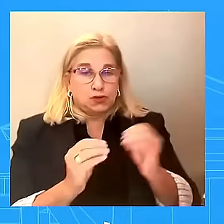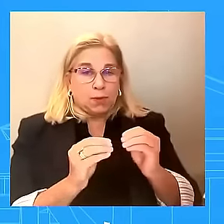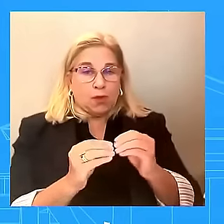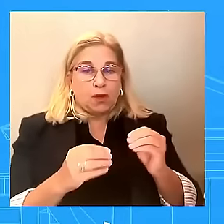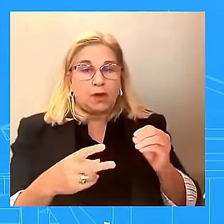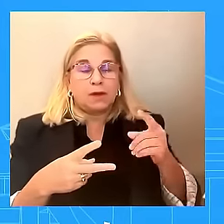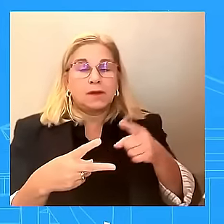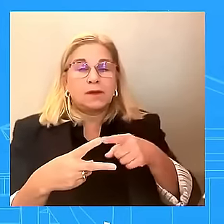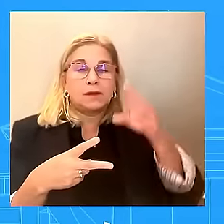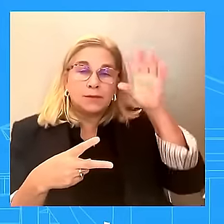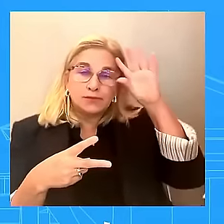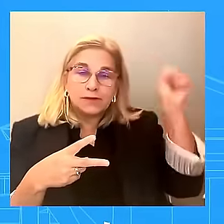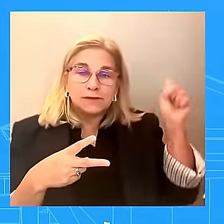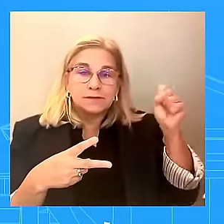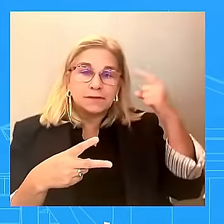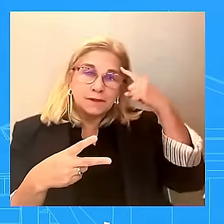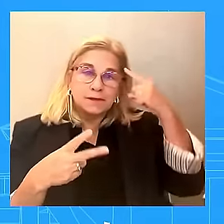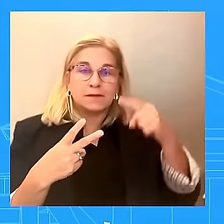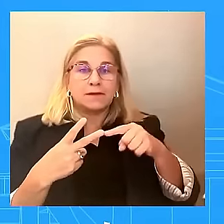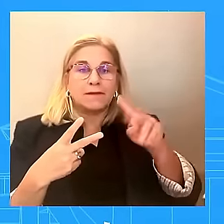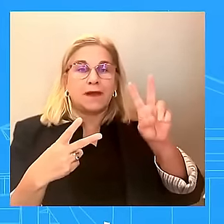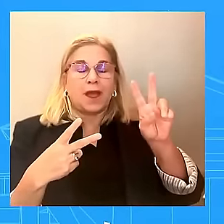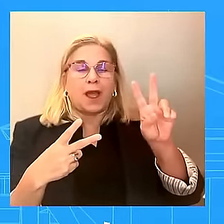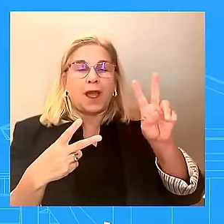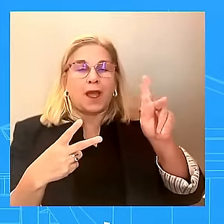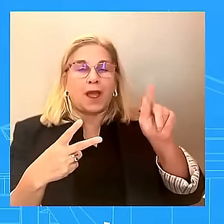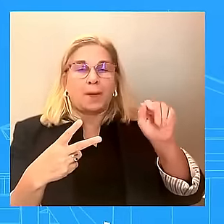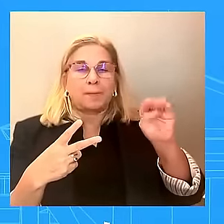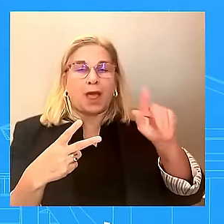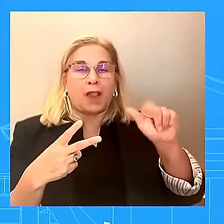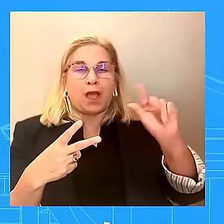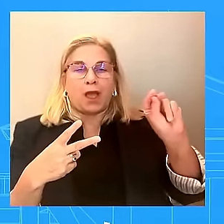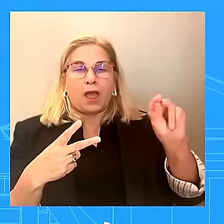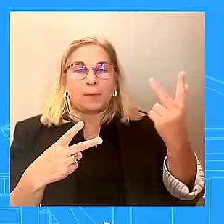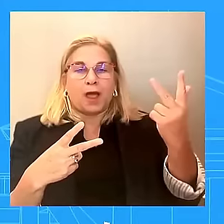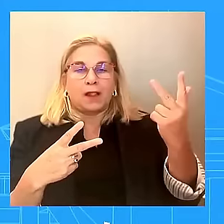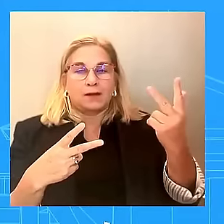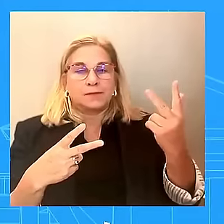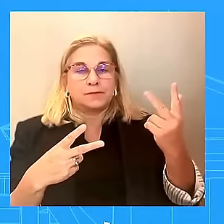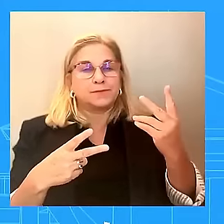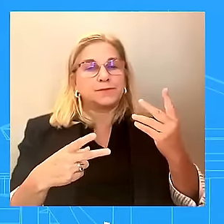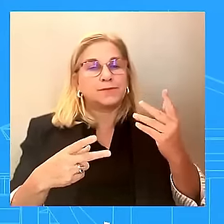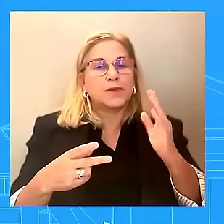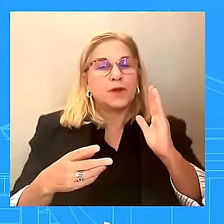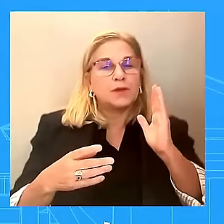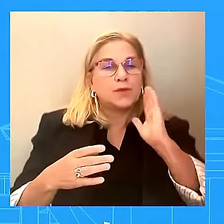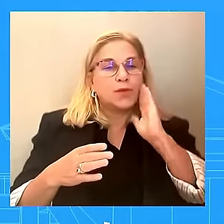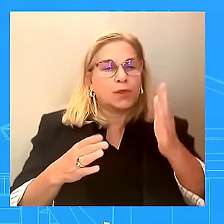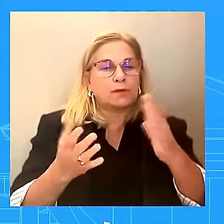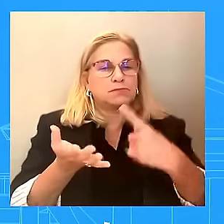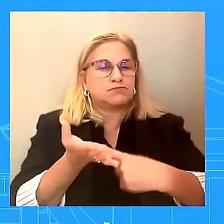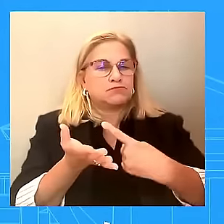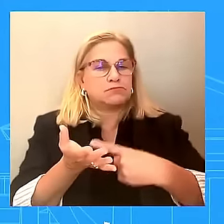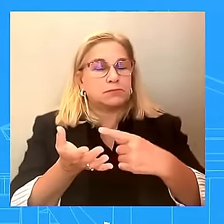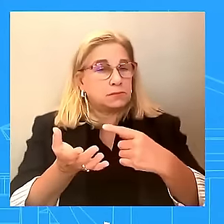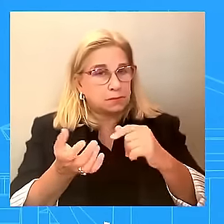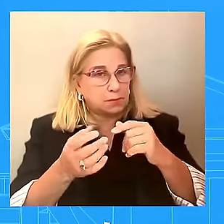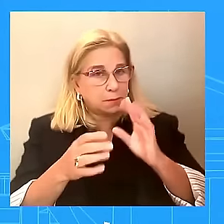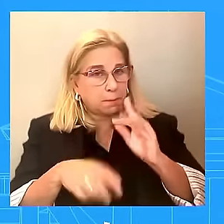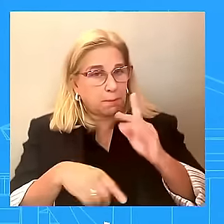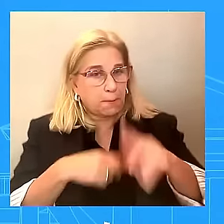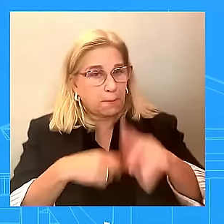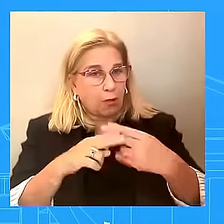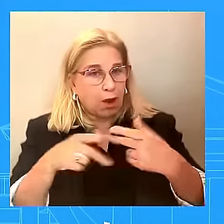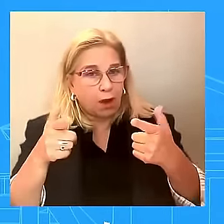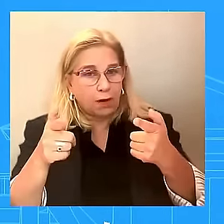the Office of Gun Violence Prevention? he hoping? Look, I'm not going to speak for the Vice President or get ahead of